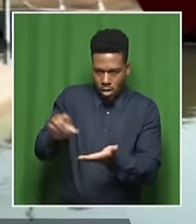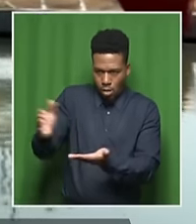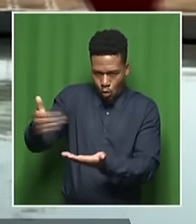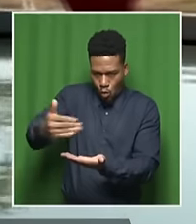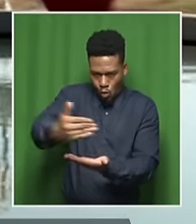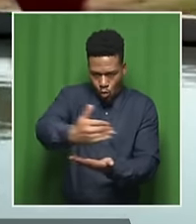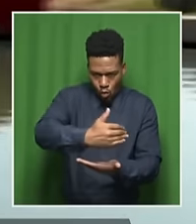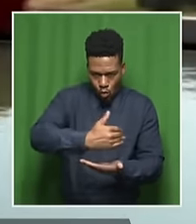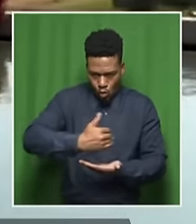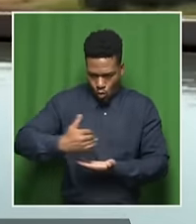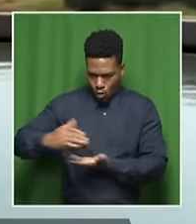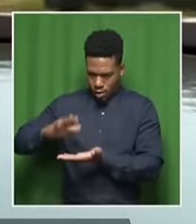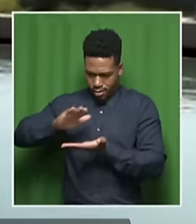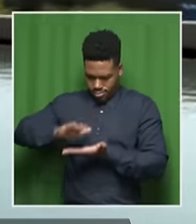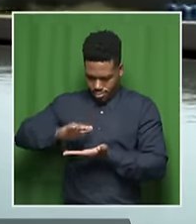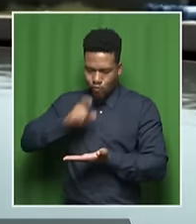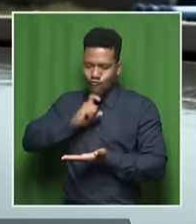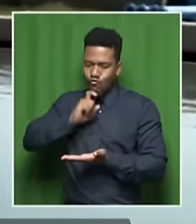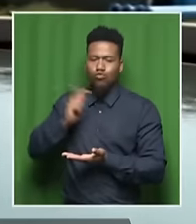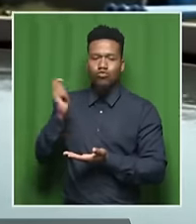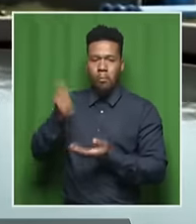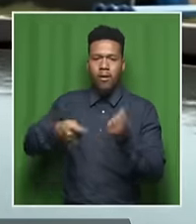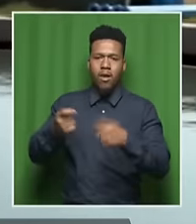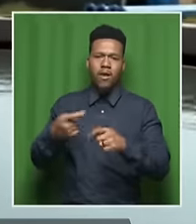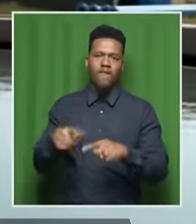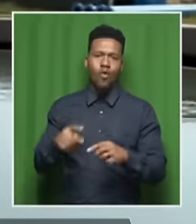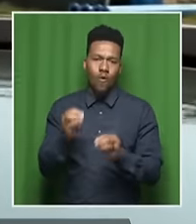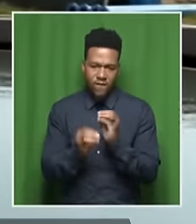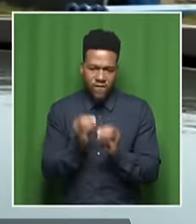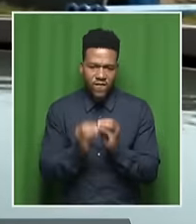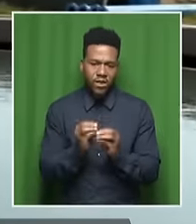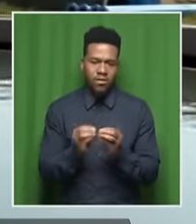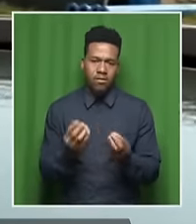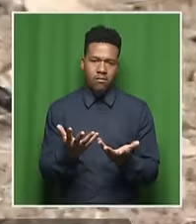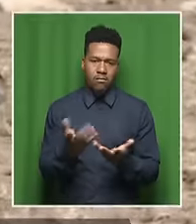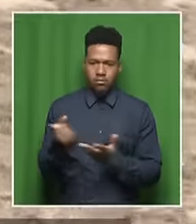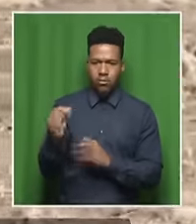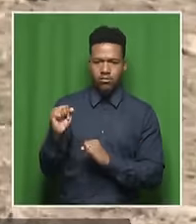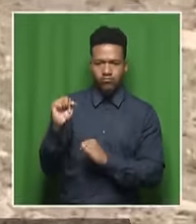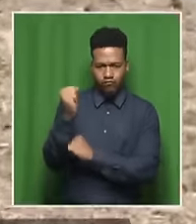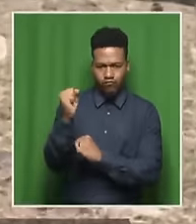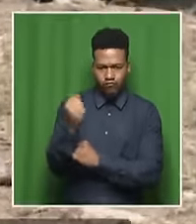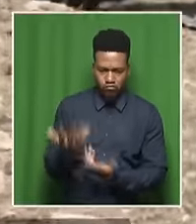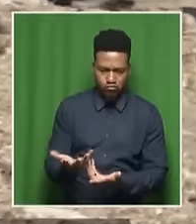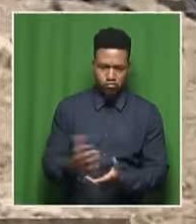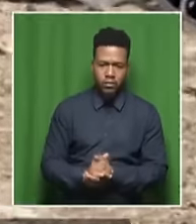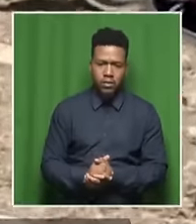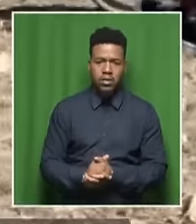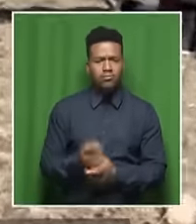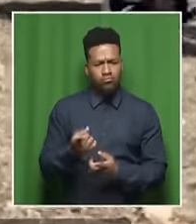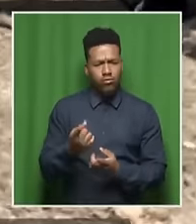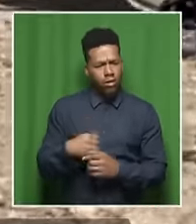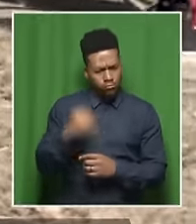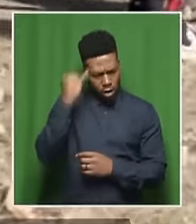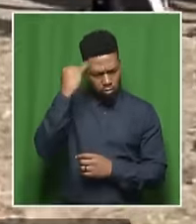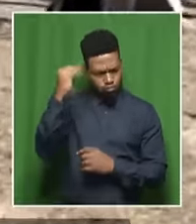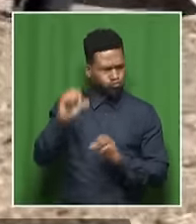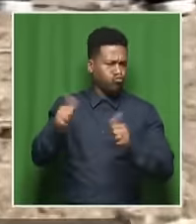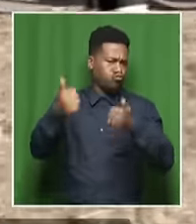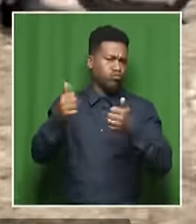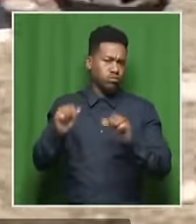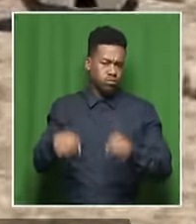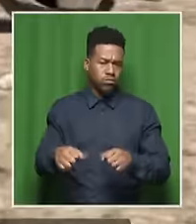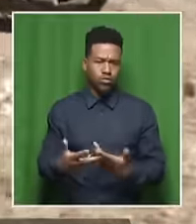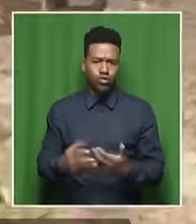afterwards. So this is a very, very exciting space for innovation, for alternative financial instruments, and